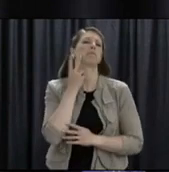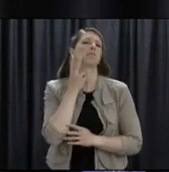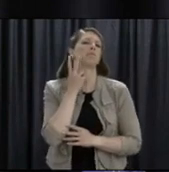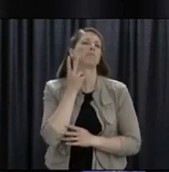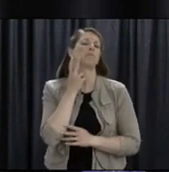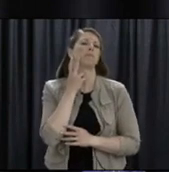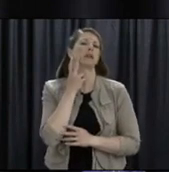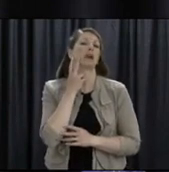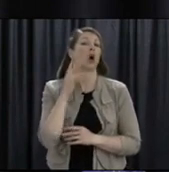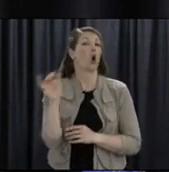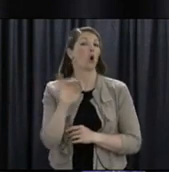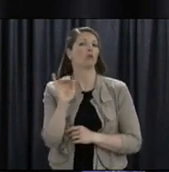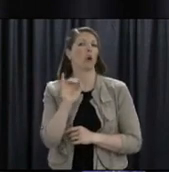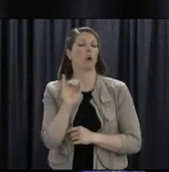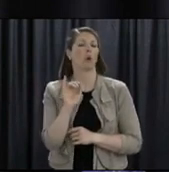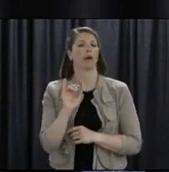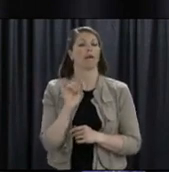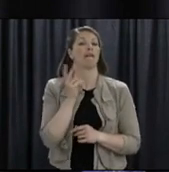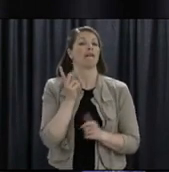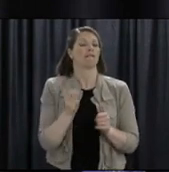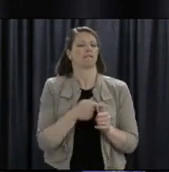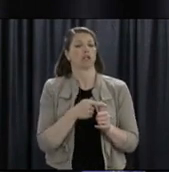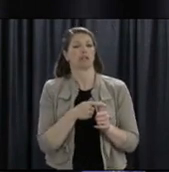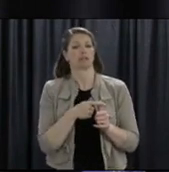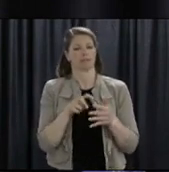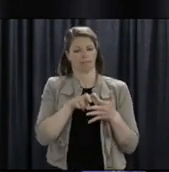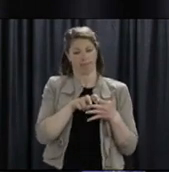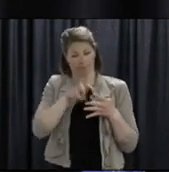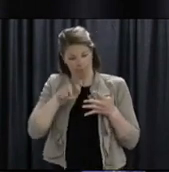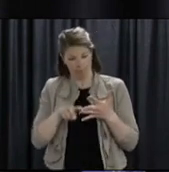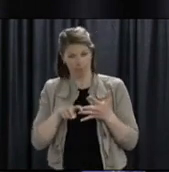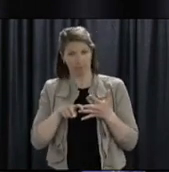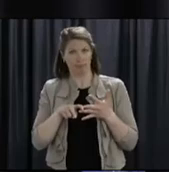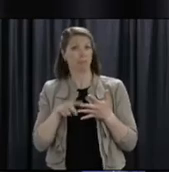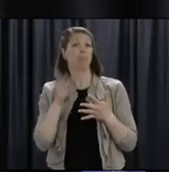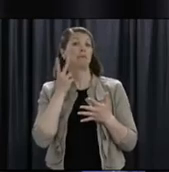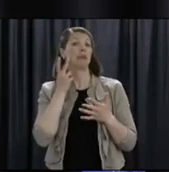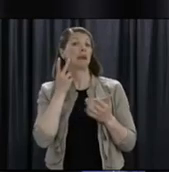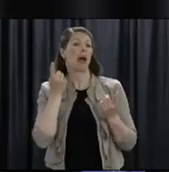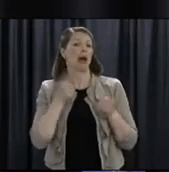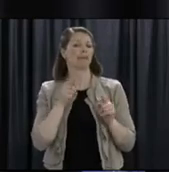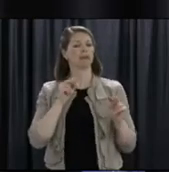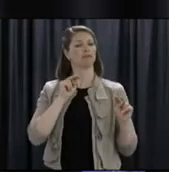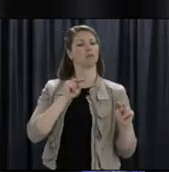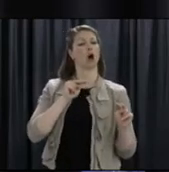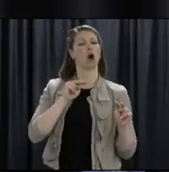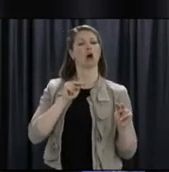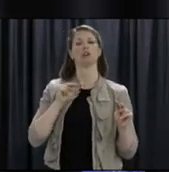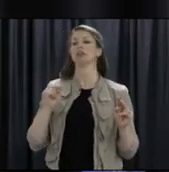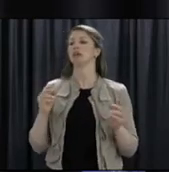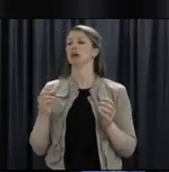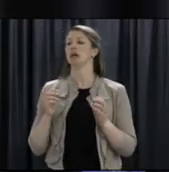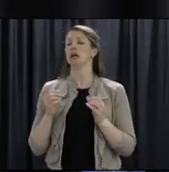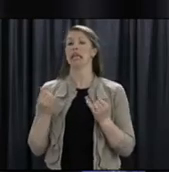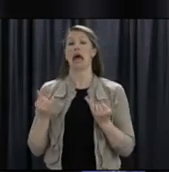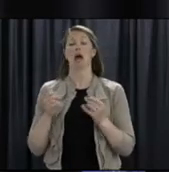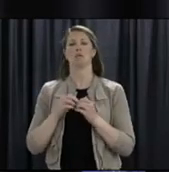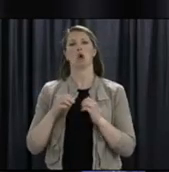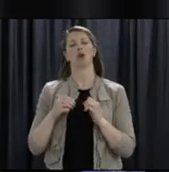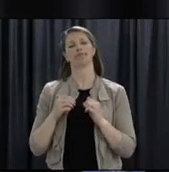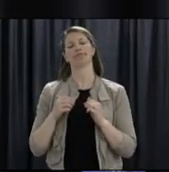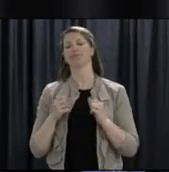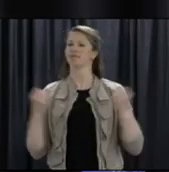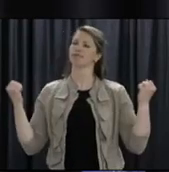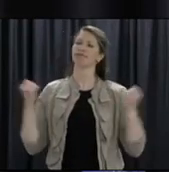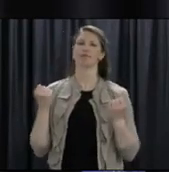level three and how our situation evolves in response to opening up and people moving around more. So